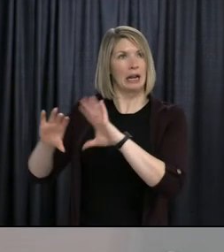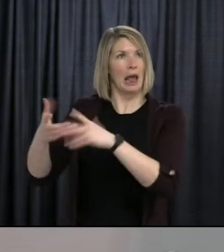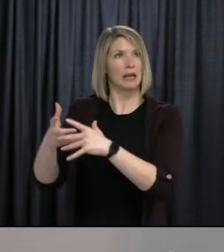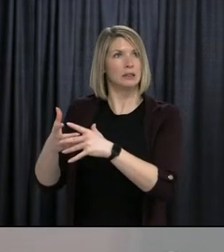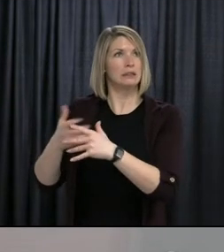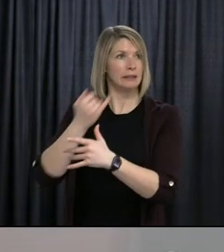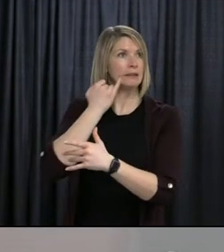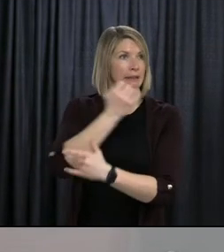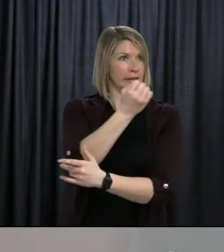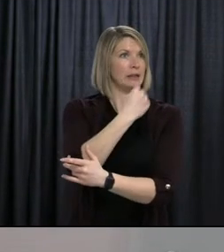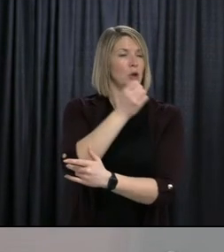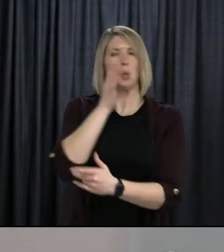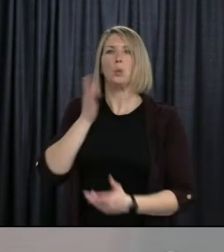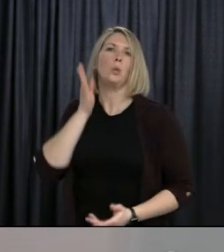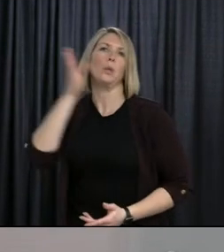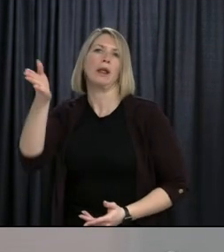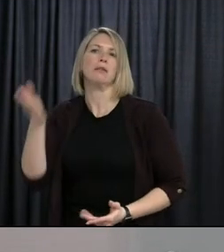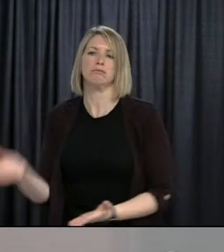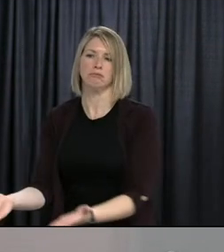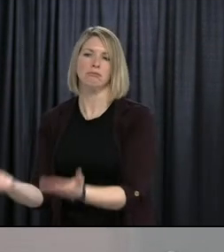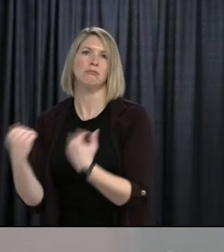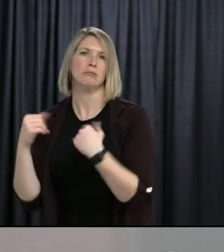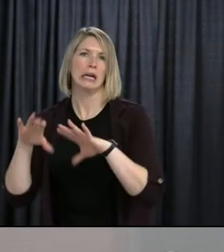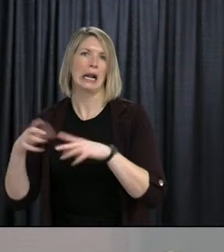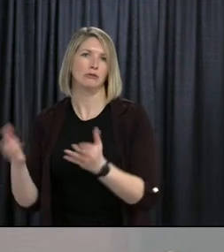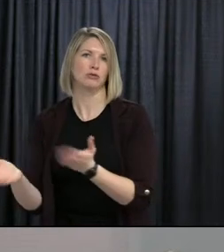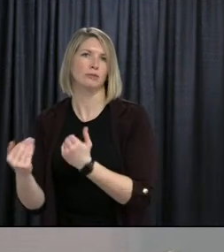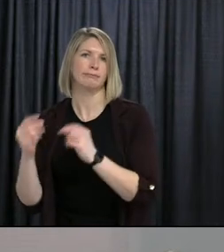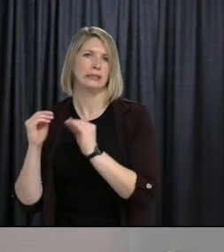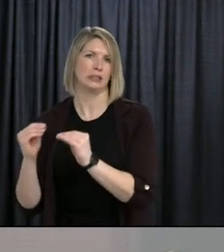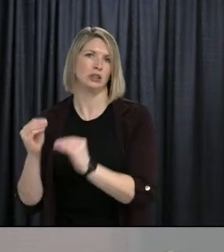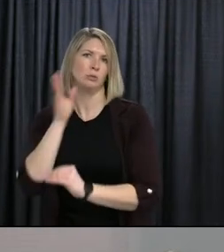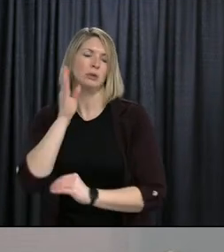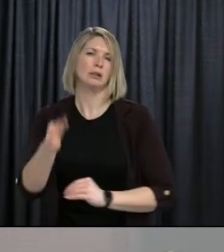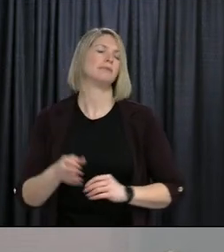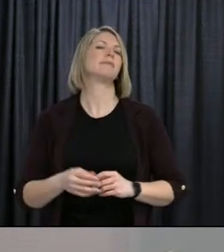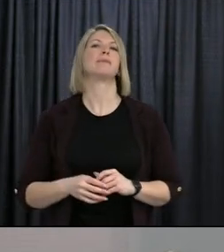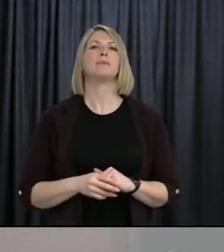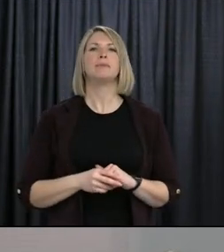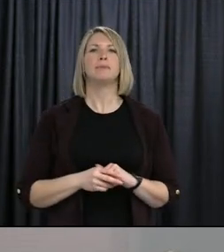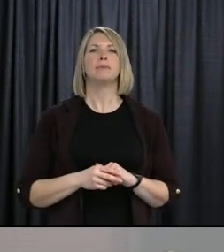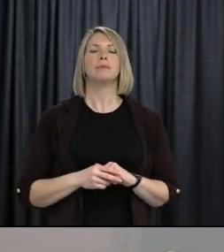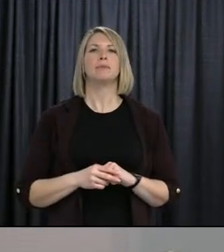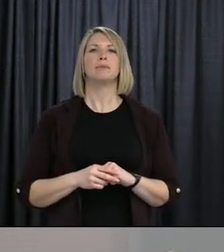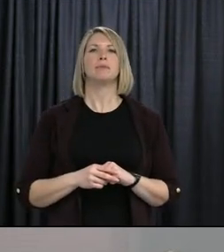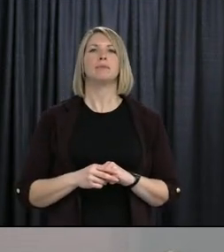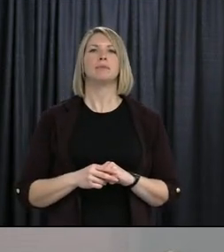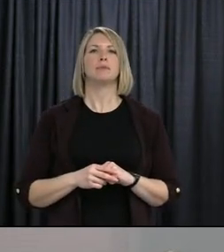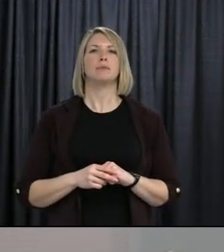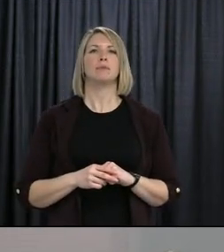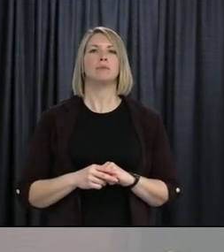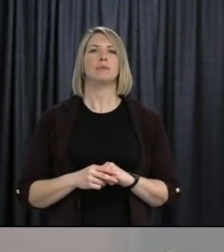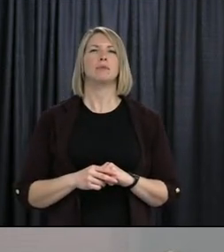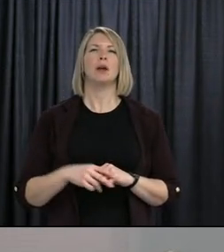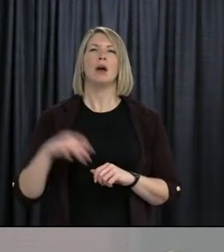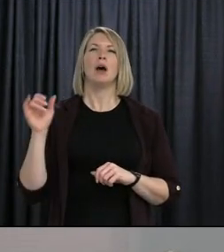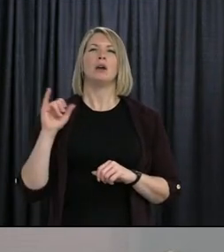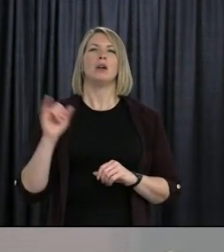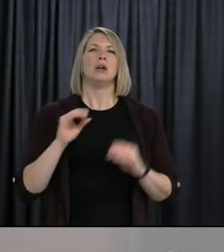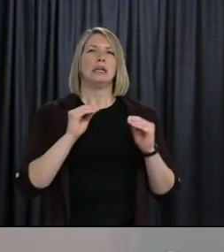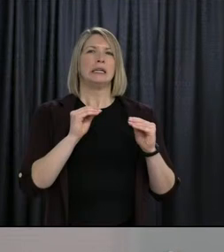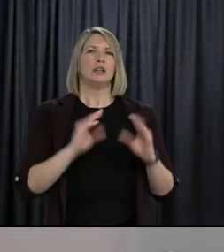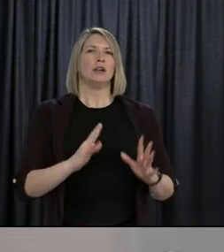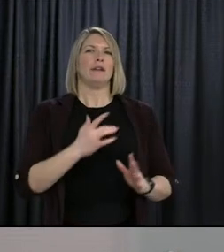Thank you. Teachers have been reaching out, obviously, to news media saying they continue to feel that they've not been consulted and their concerns around